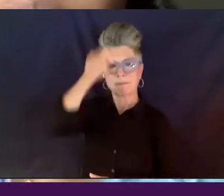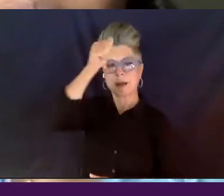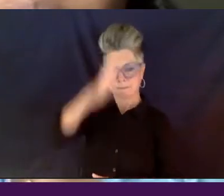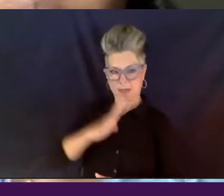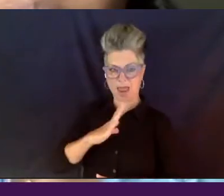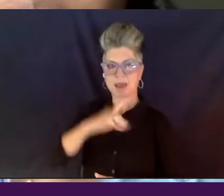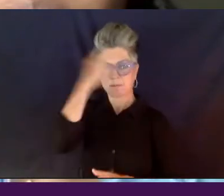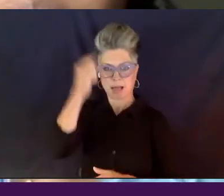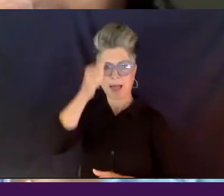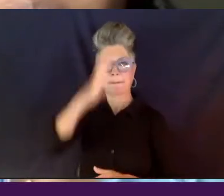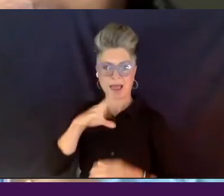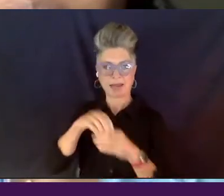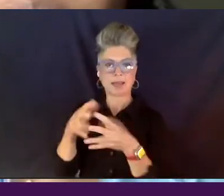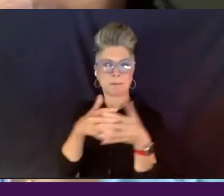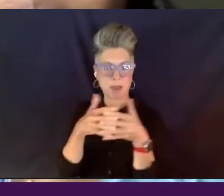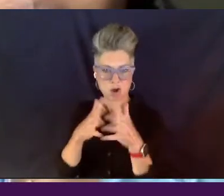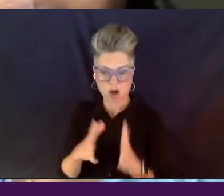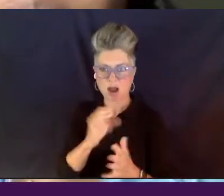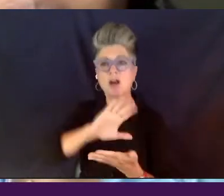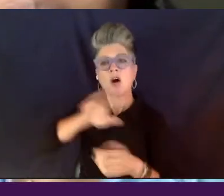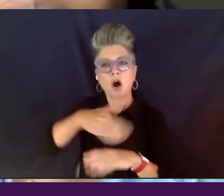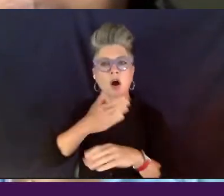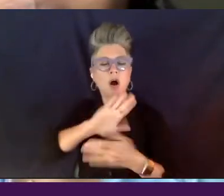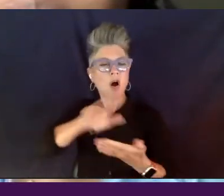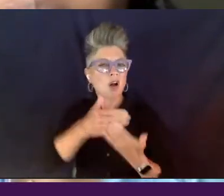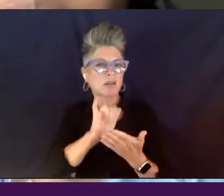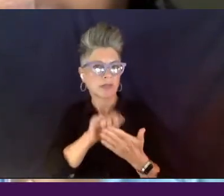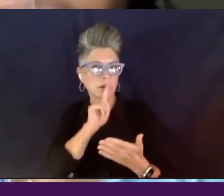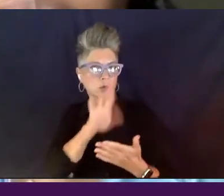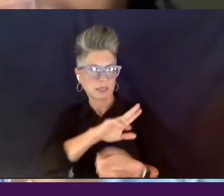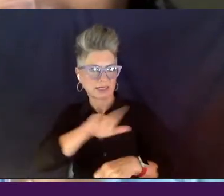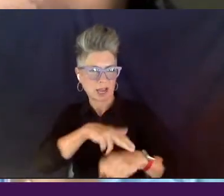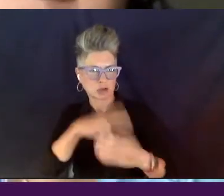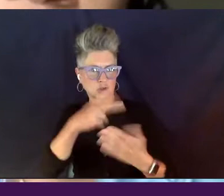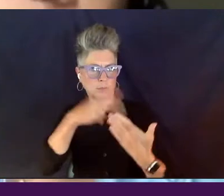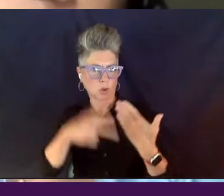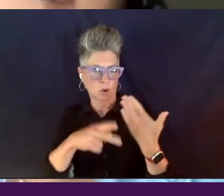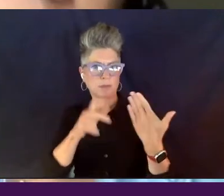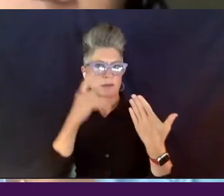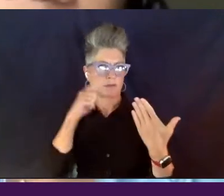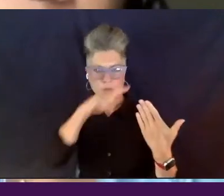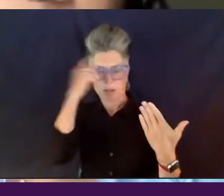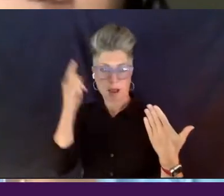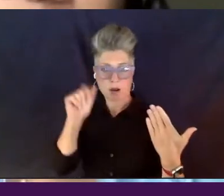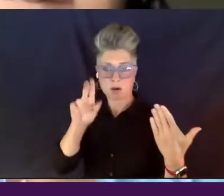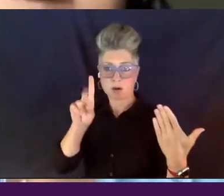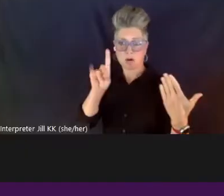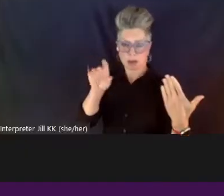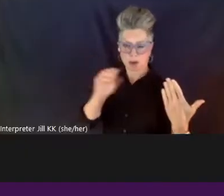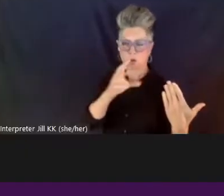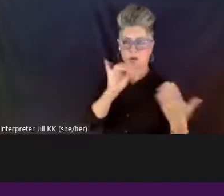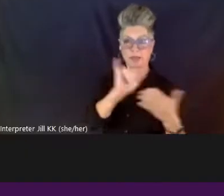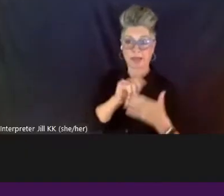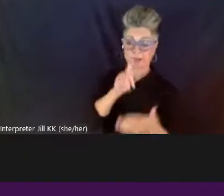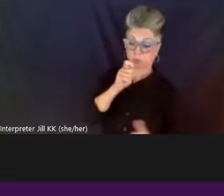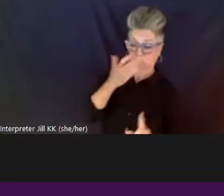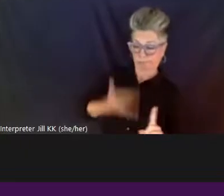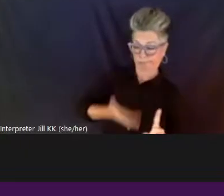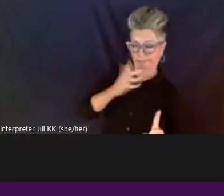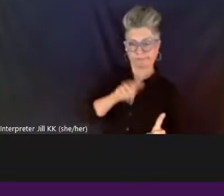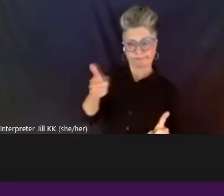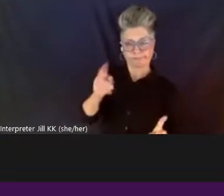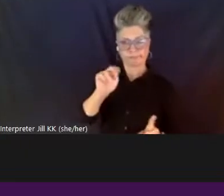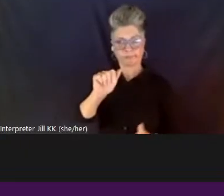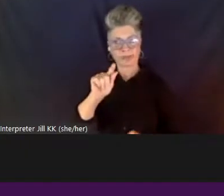Public Media, which was then the National Black Programming Against Audium. So that's who I am. And I'll pass it to Natalie. Hey, everyone.